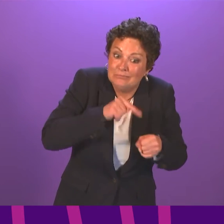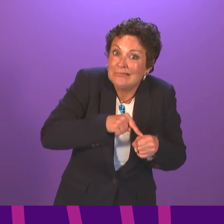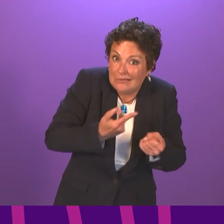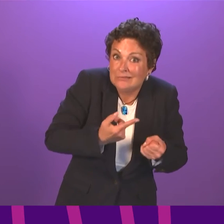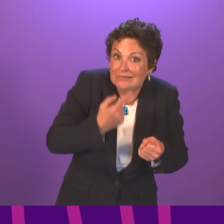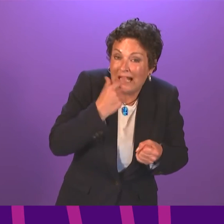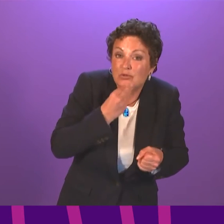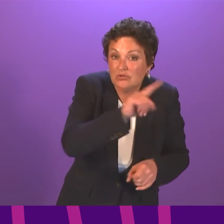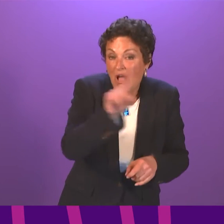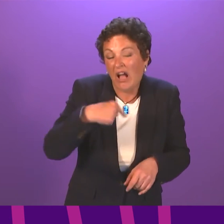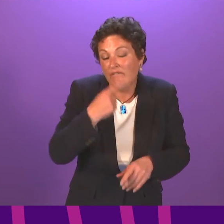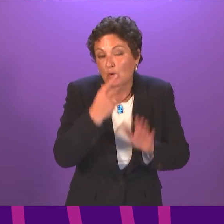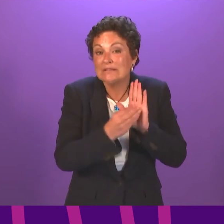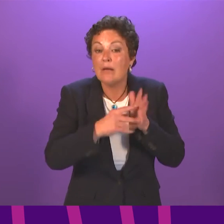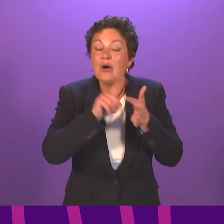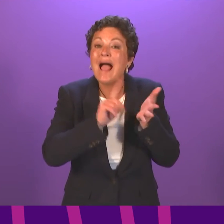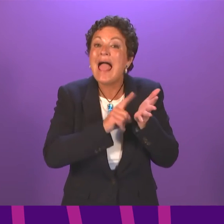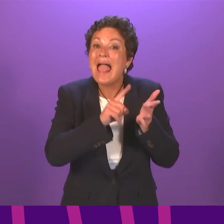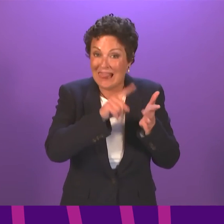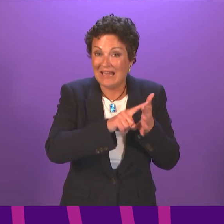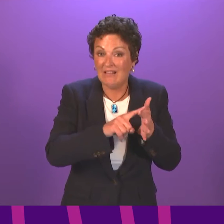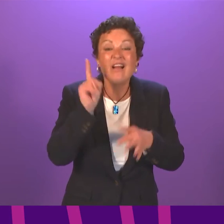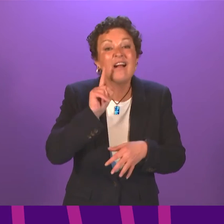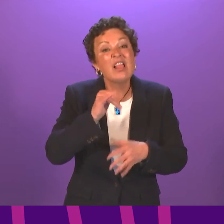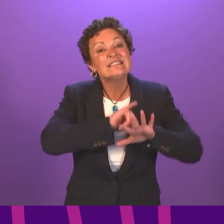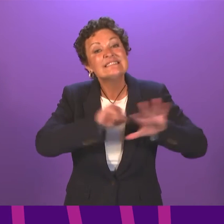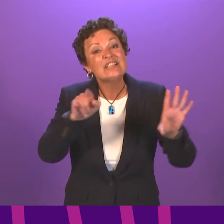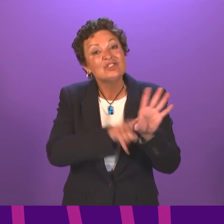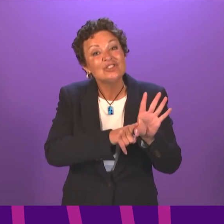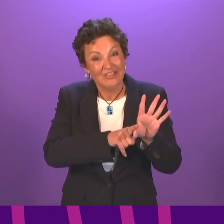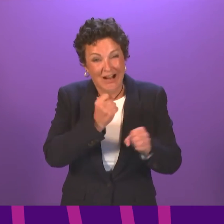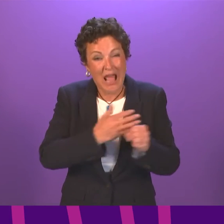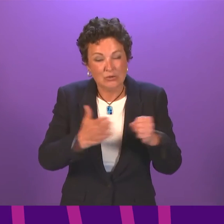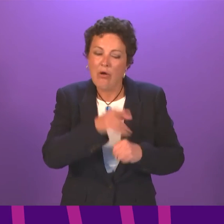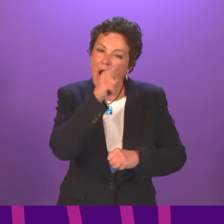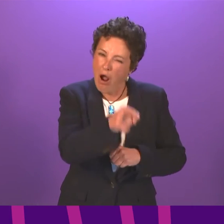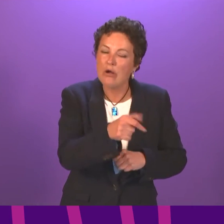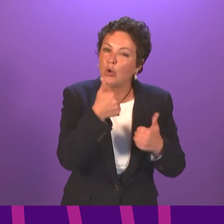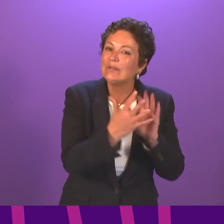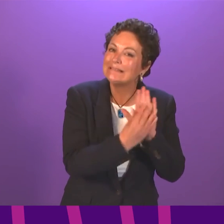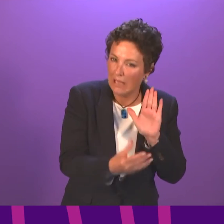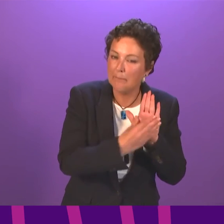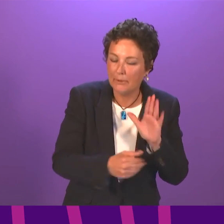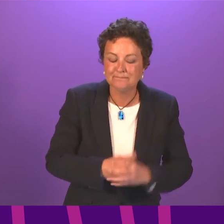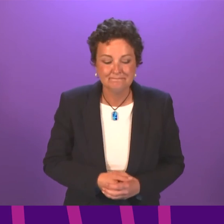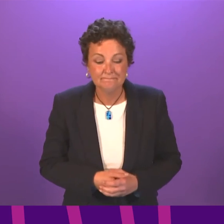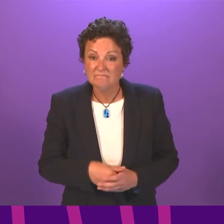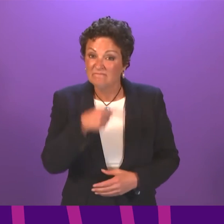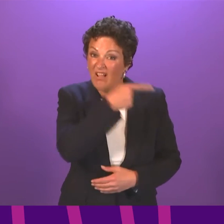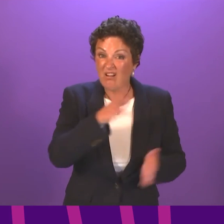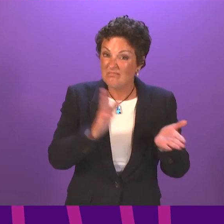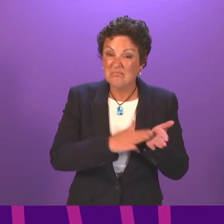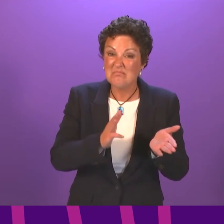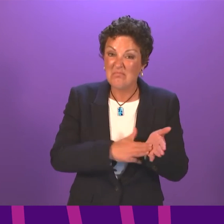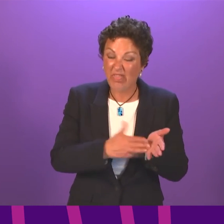example is Ellie, a sixth year in Glasgow. Her case demonstrates why this is so important. She lost her